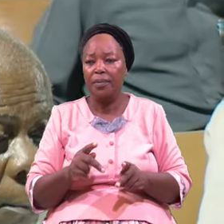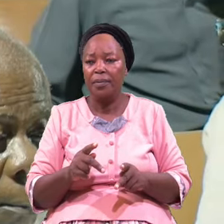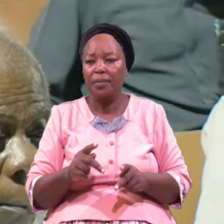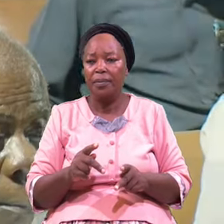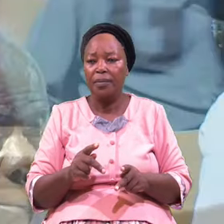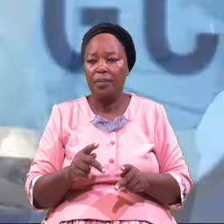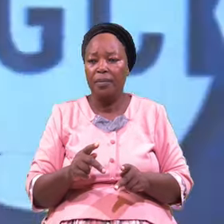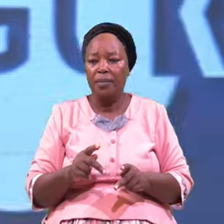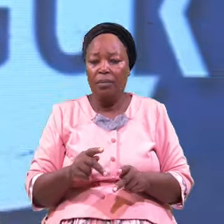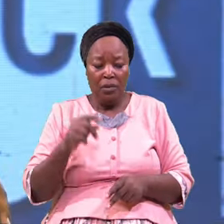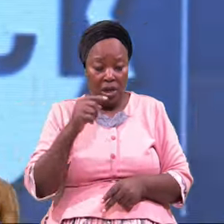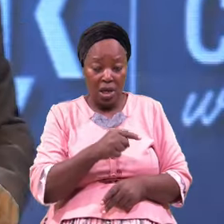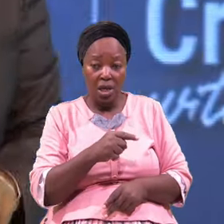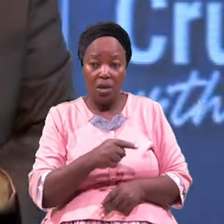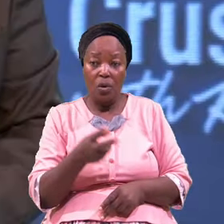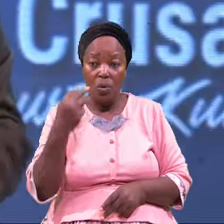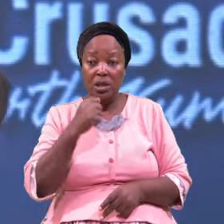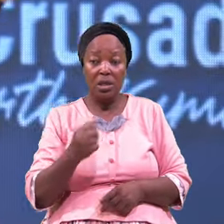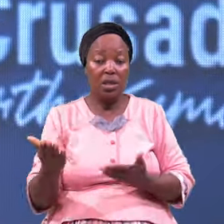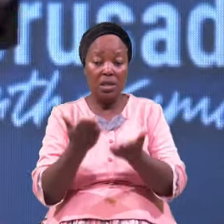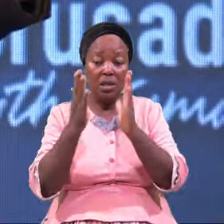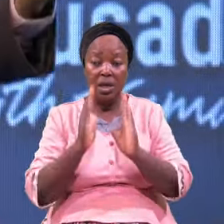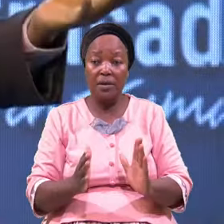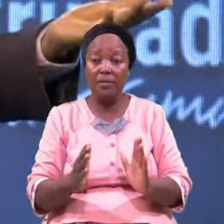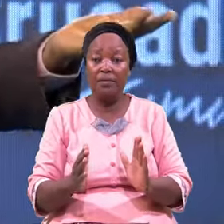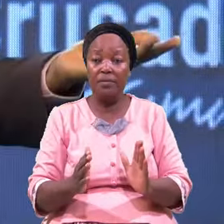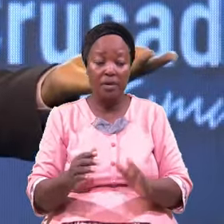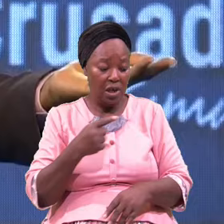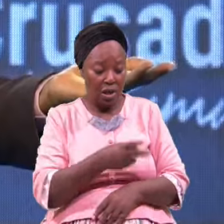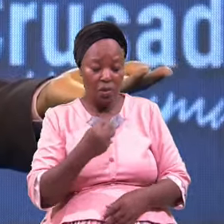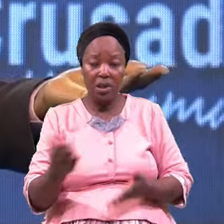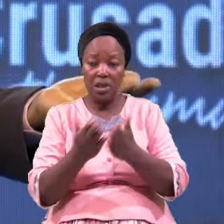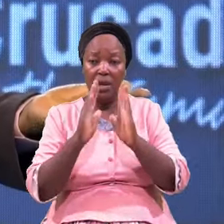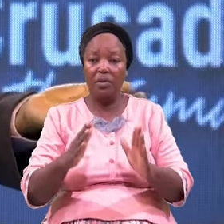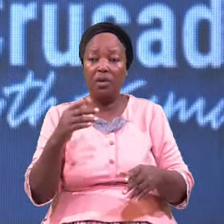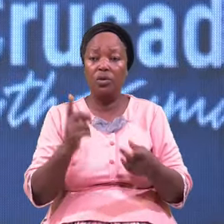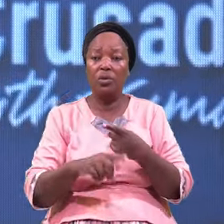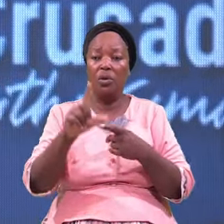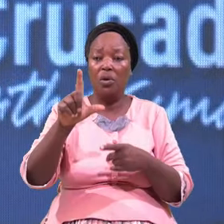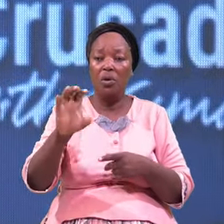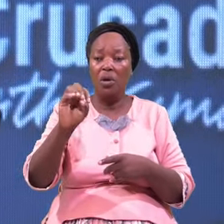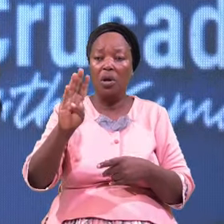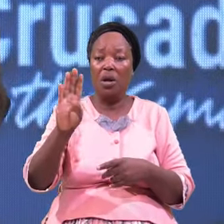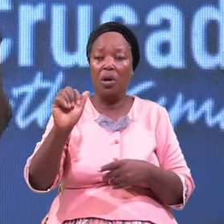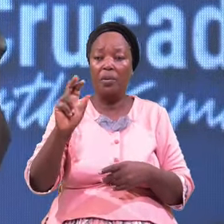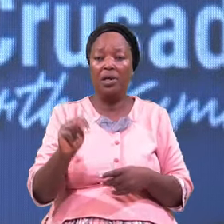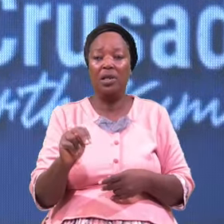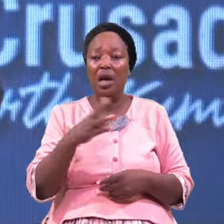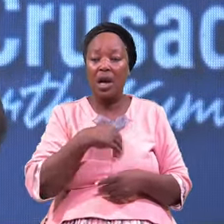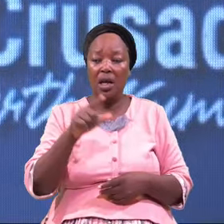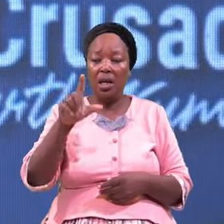He Was A Slave He Was A Slave To Laban And Laban